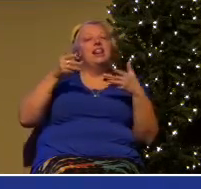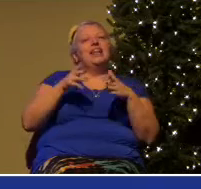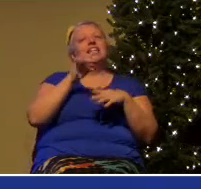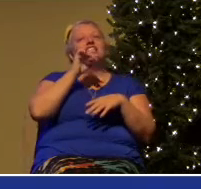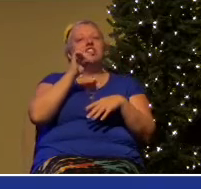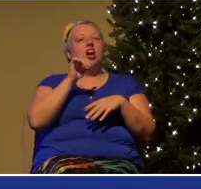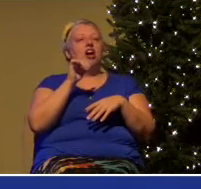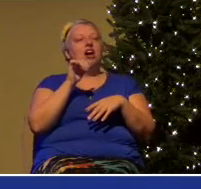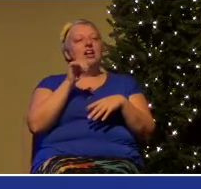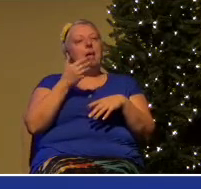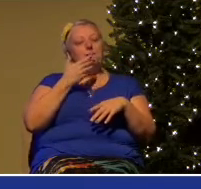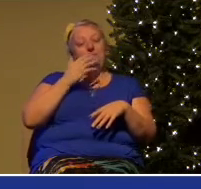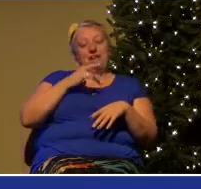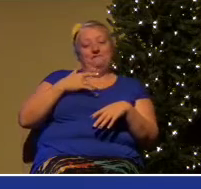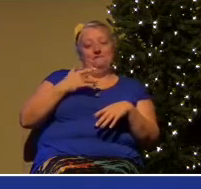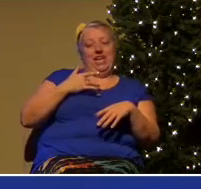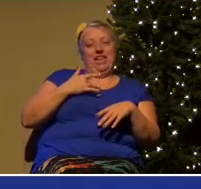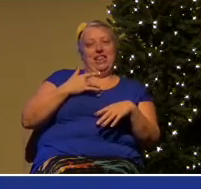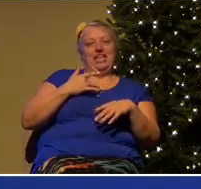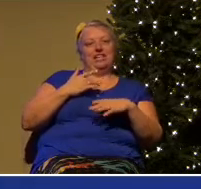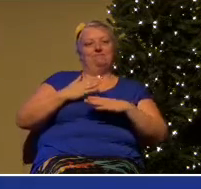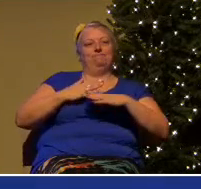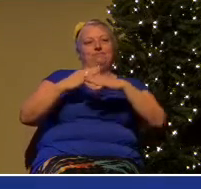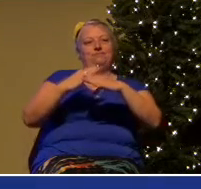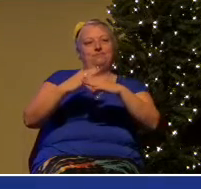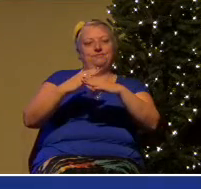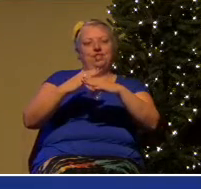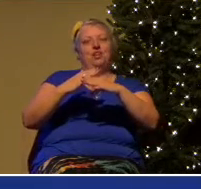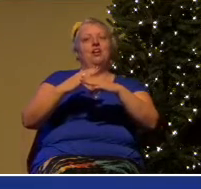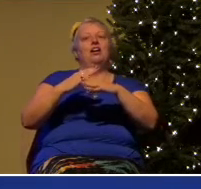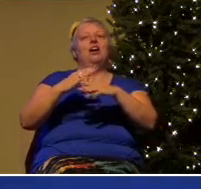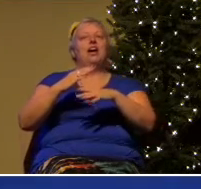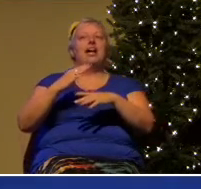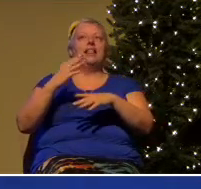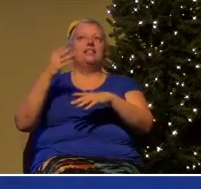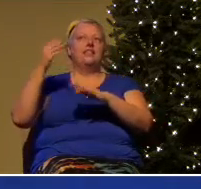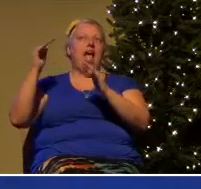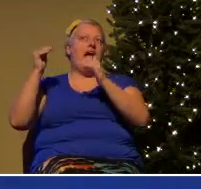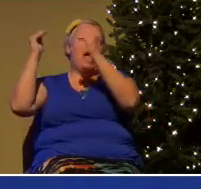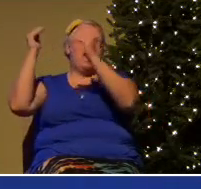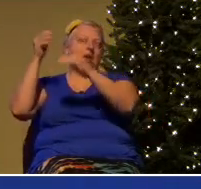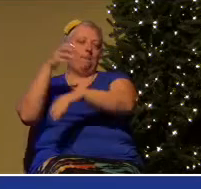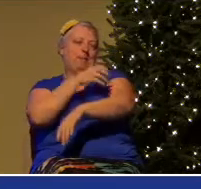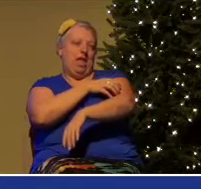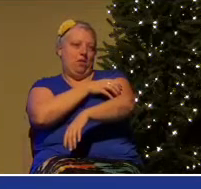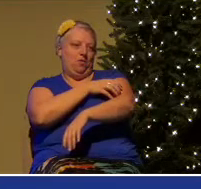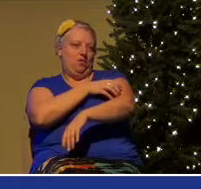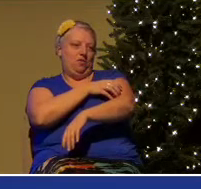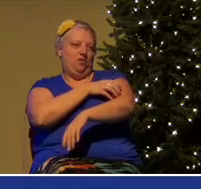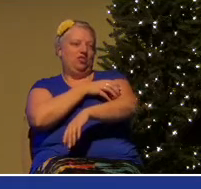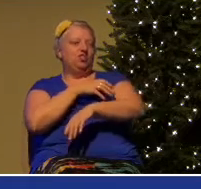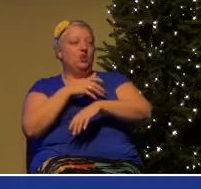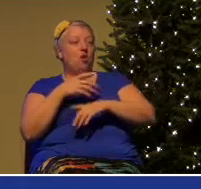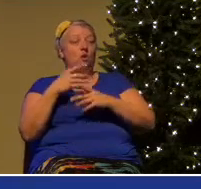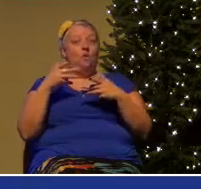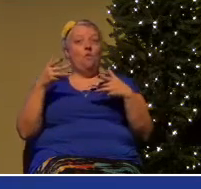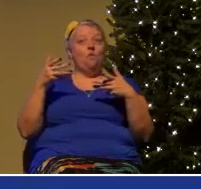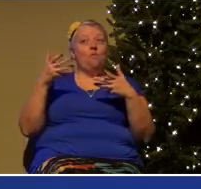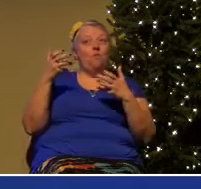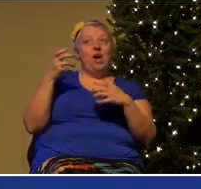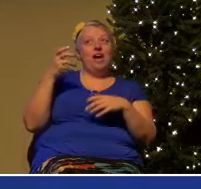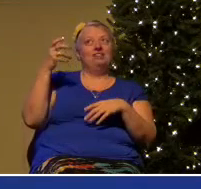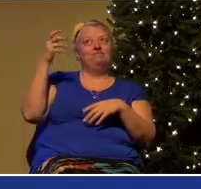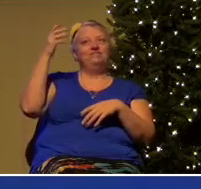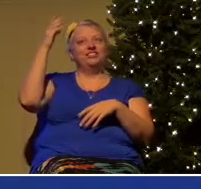And the idea was to be all things to all people so that by all means they might gain some. Now, as the years have gone by,